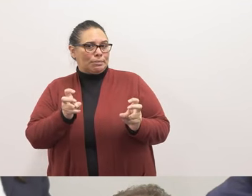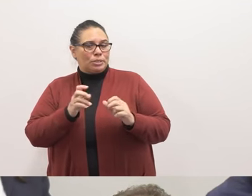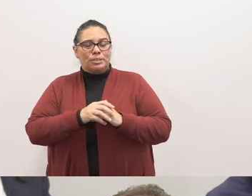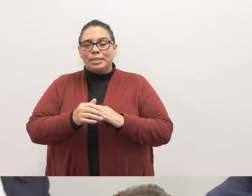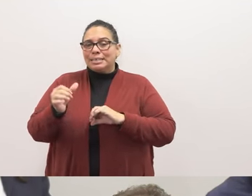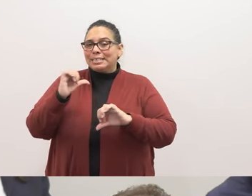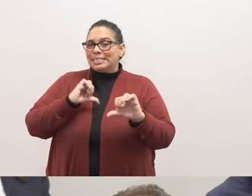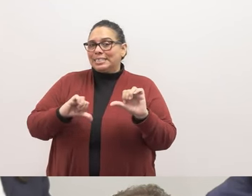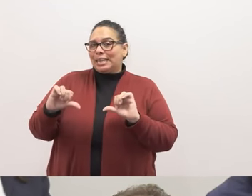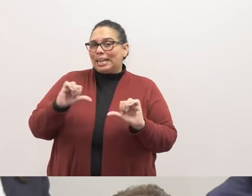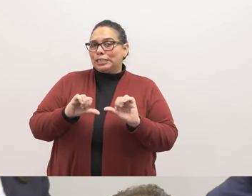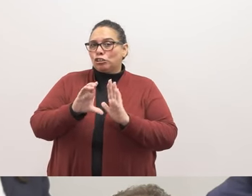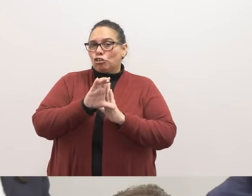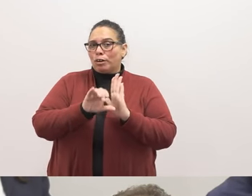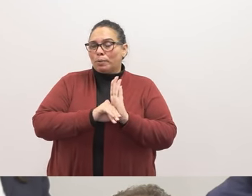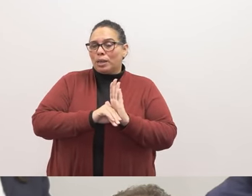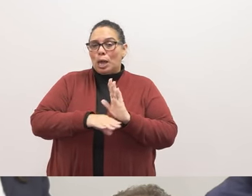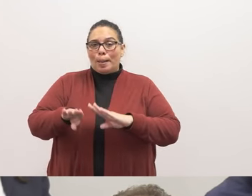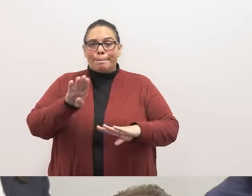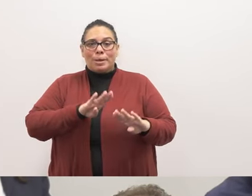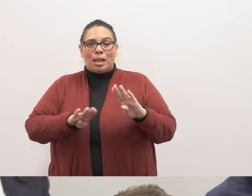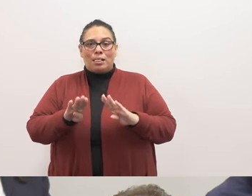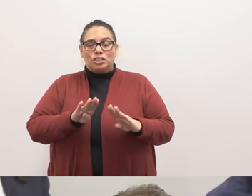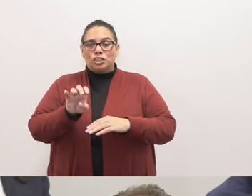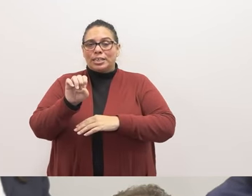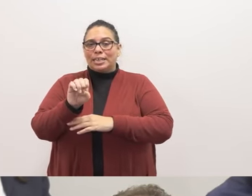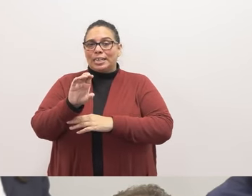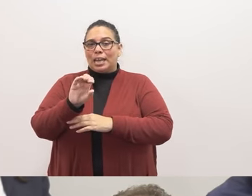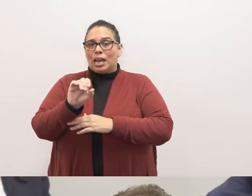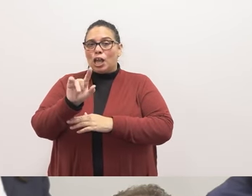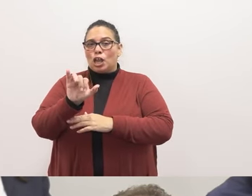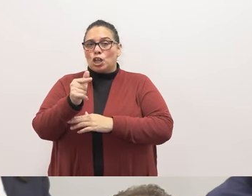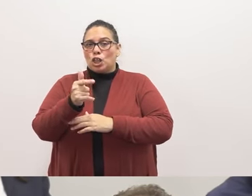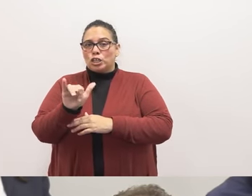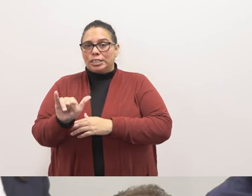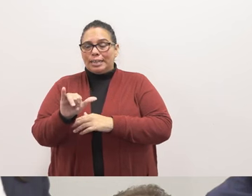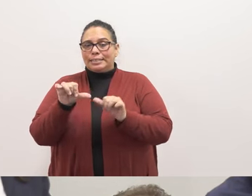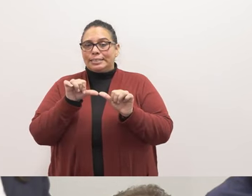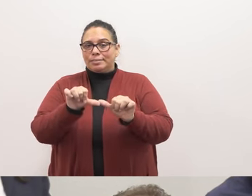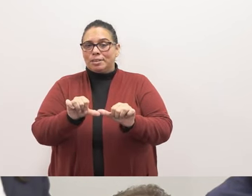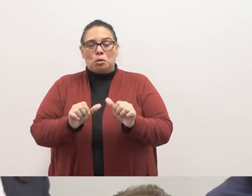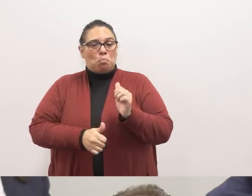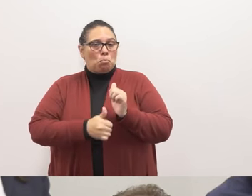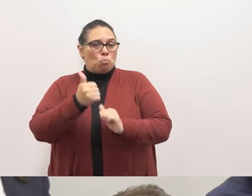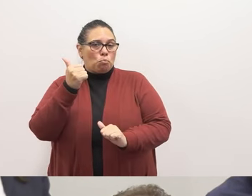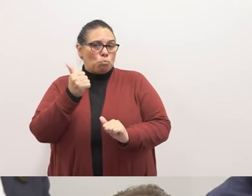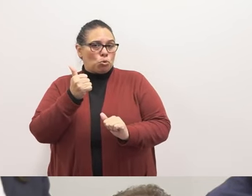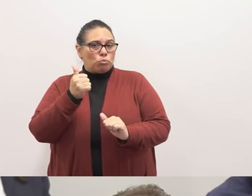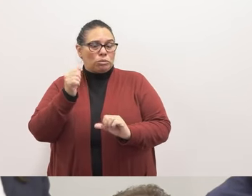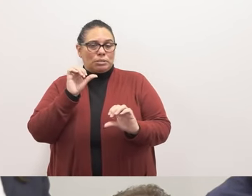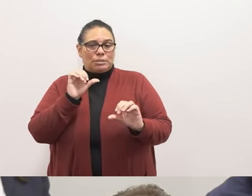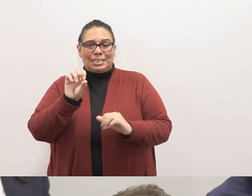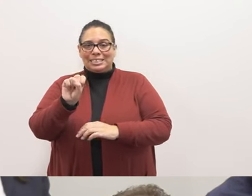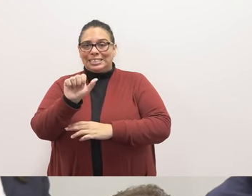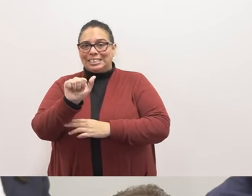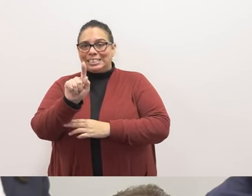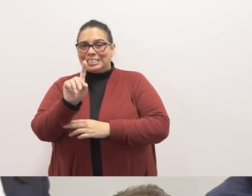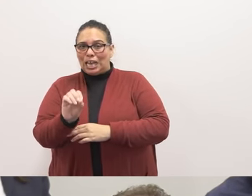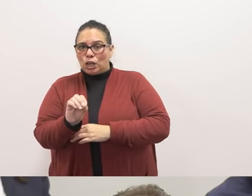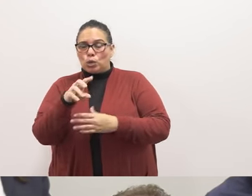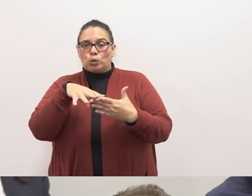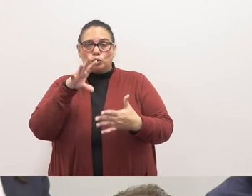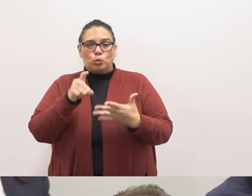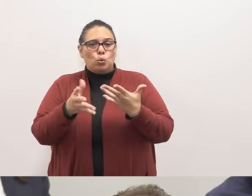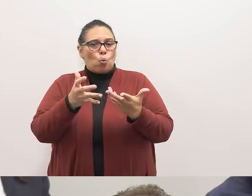includes biology, ecology, and sustainability. A recent poll concluded that the vast majority of Sato students wished for some change to the